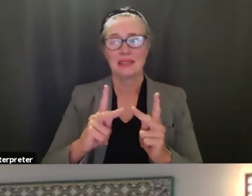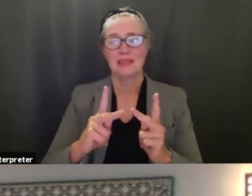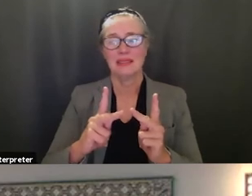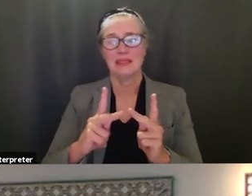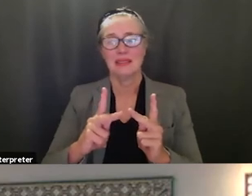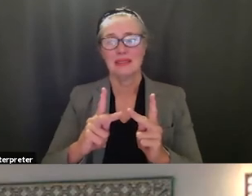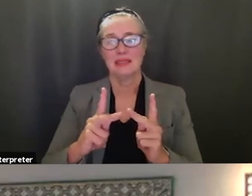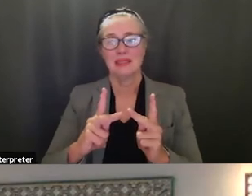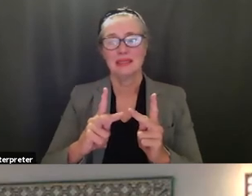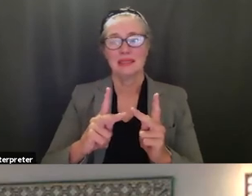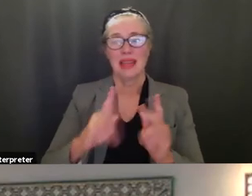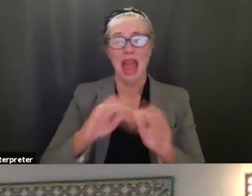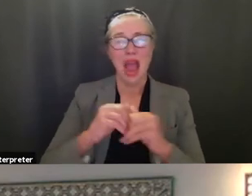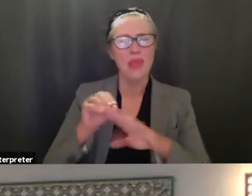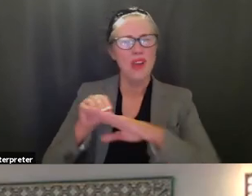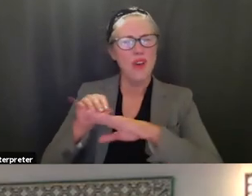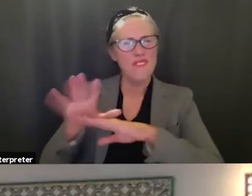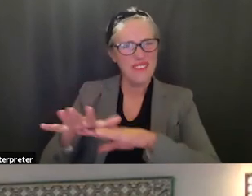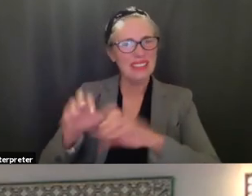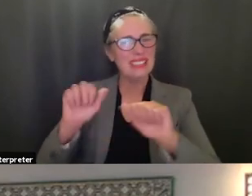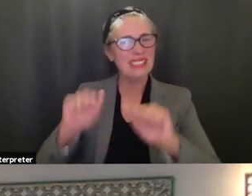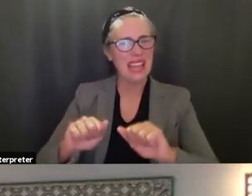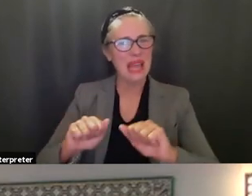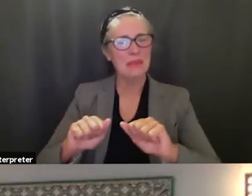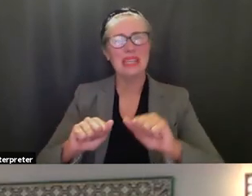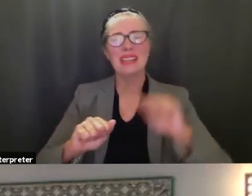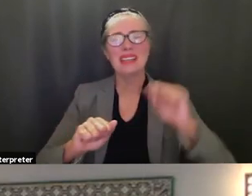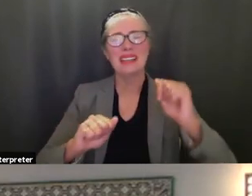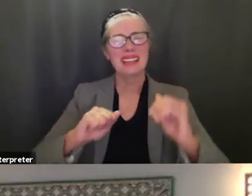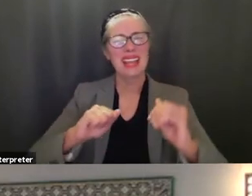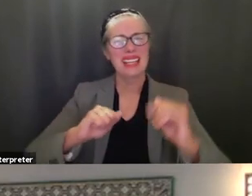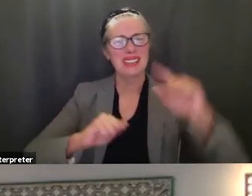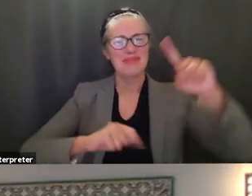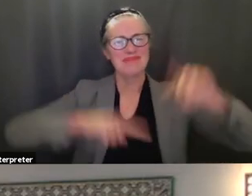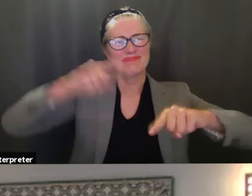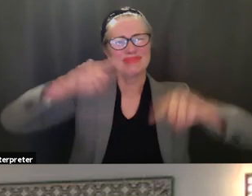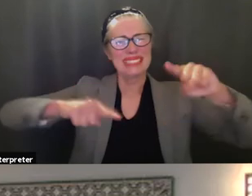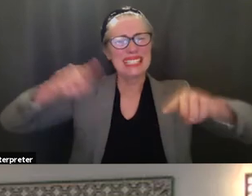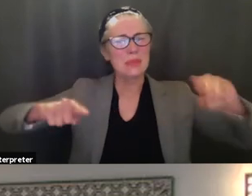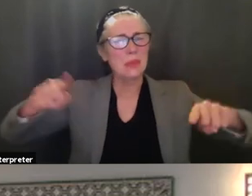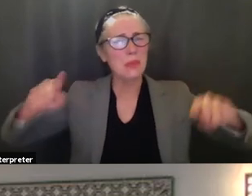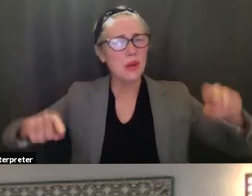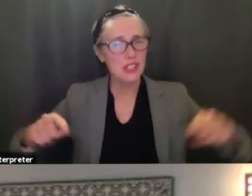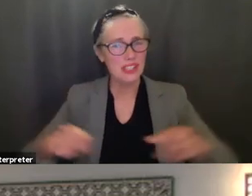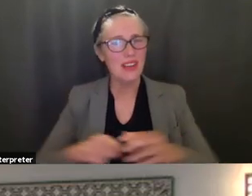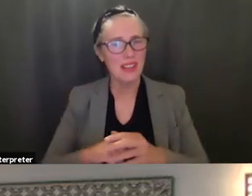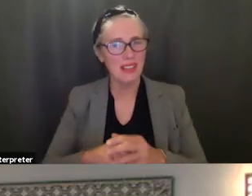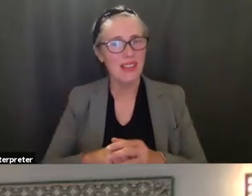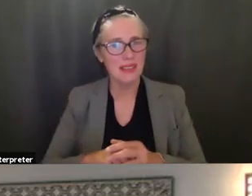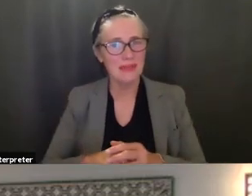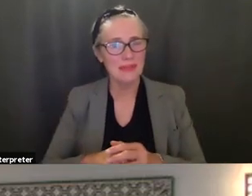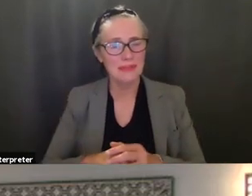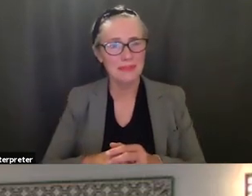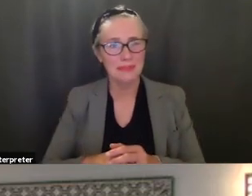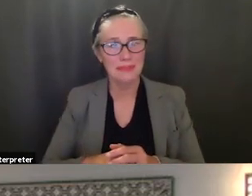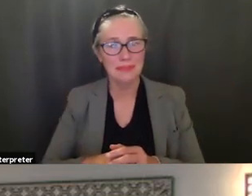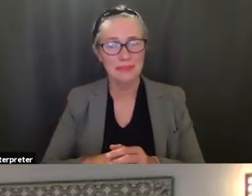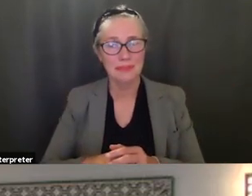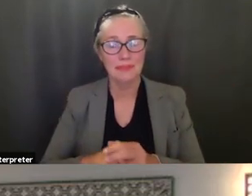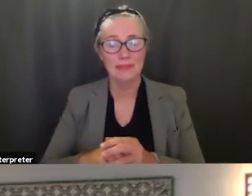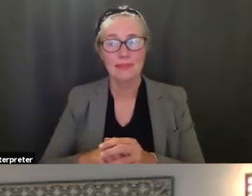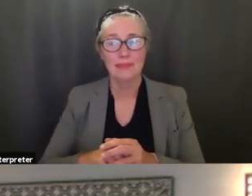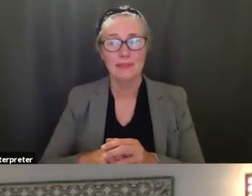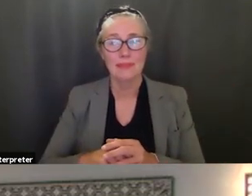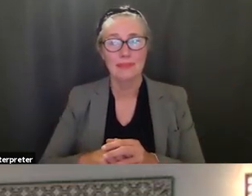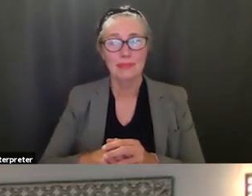this shakes down so i certainly um uh you know the and in terms of the